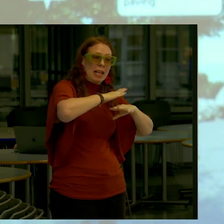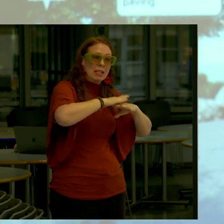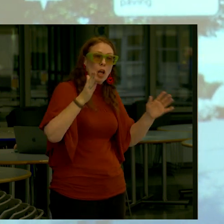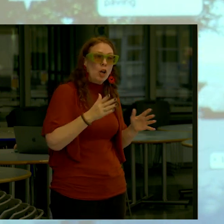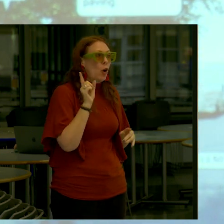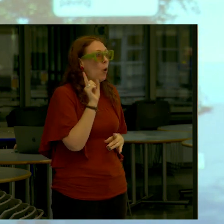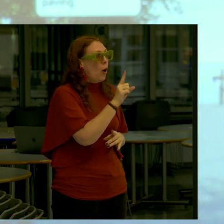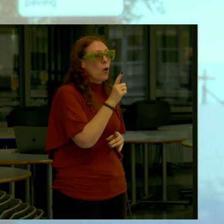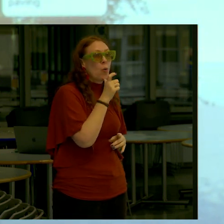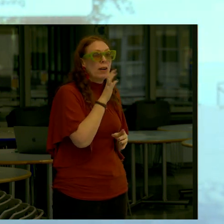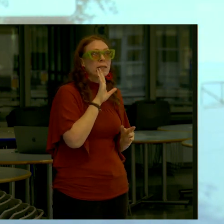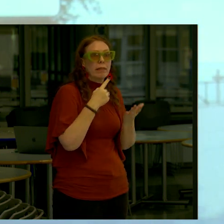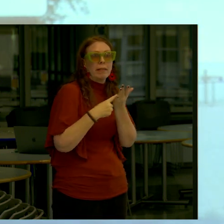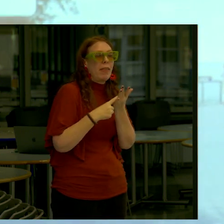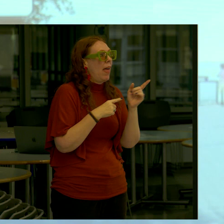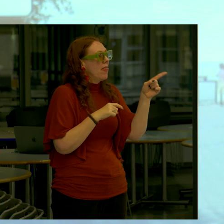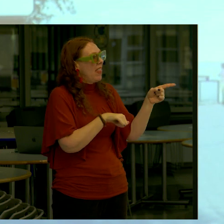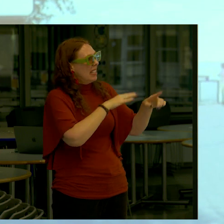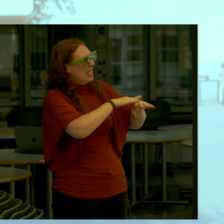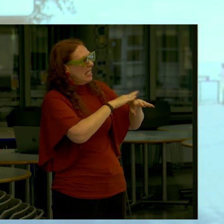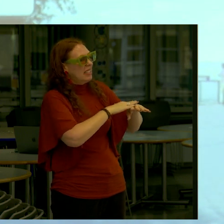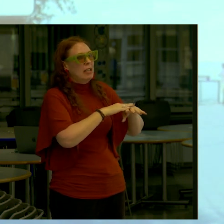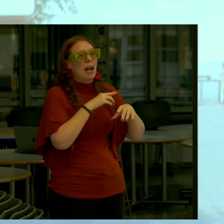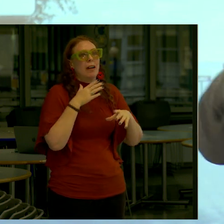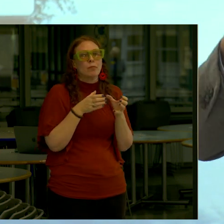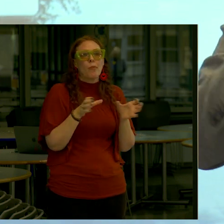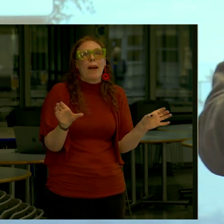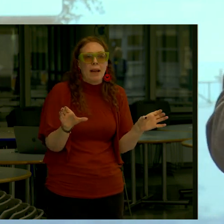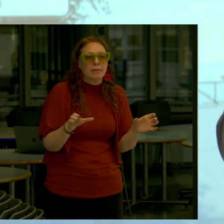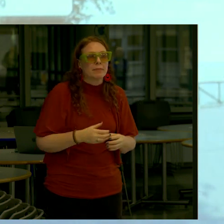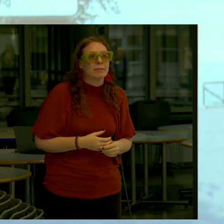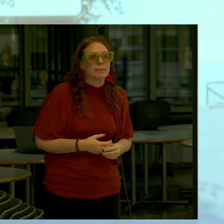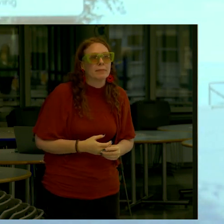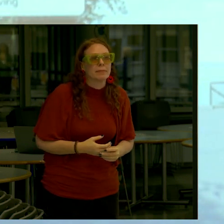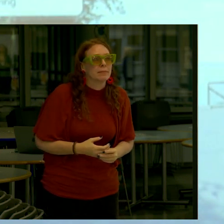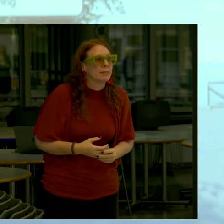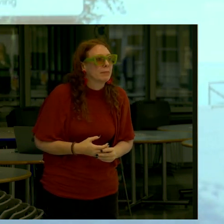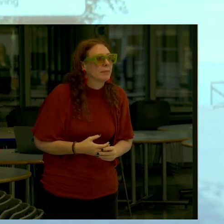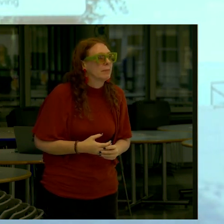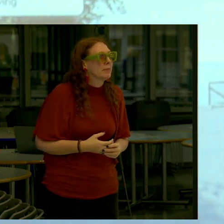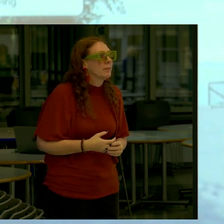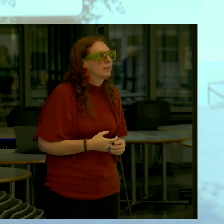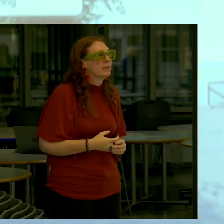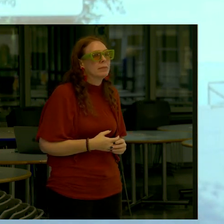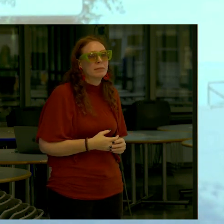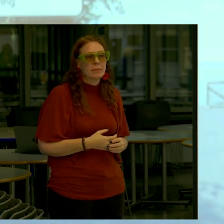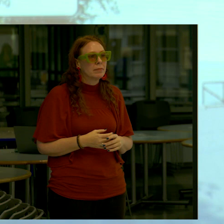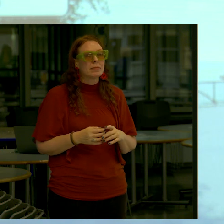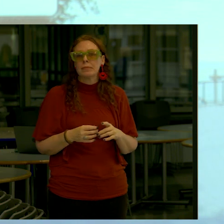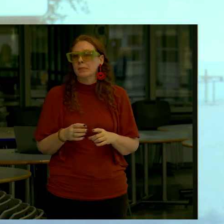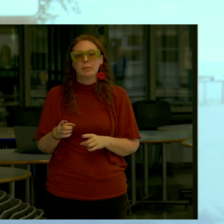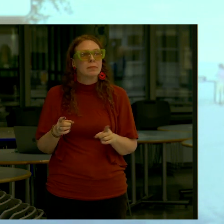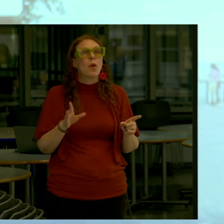encouraging people who want to talk about that to head over to that desk during a breakout session okay oh the one to the right we'll